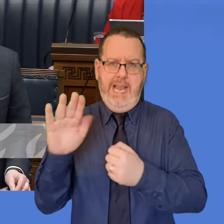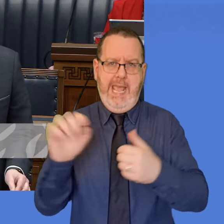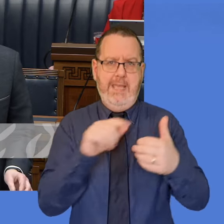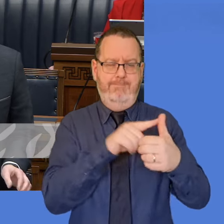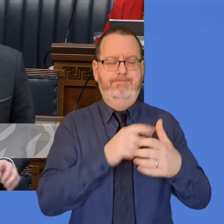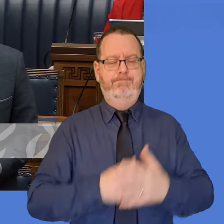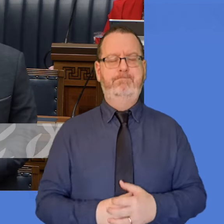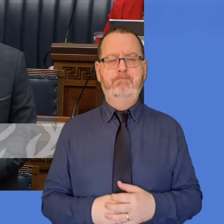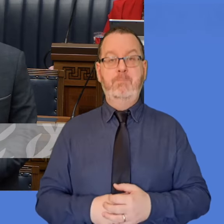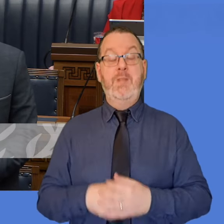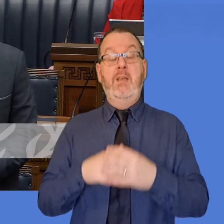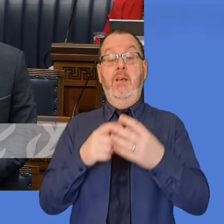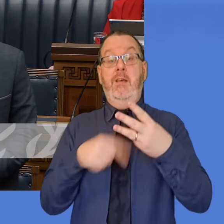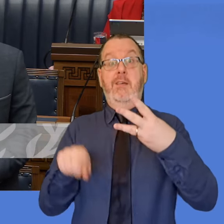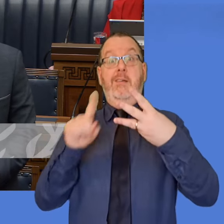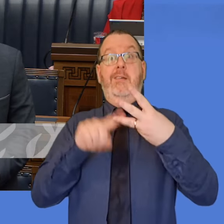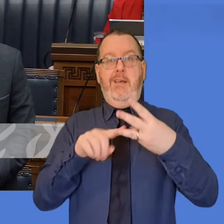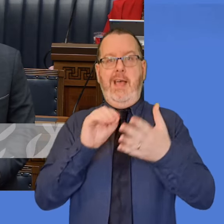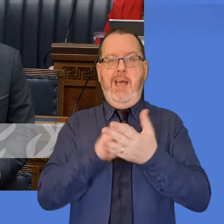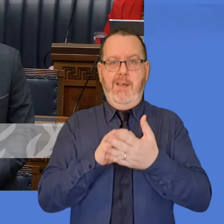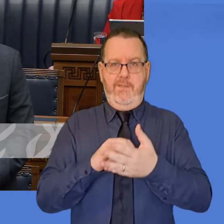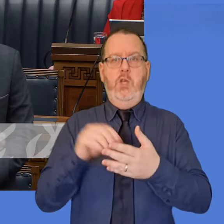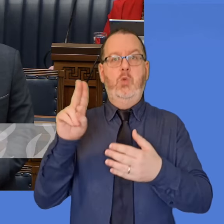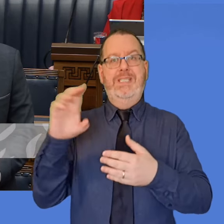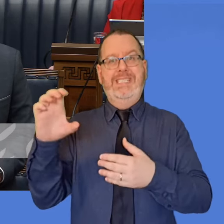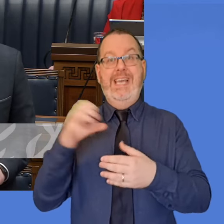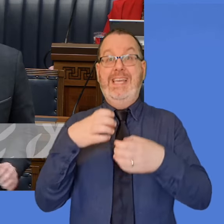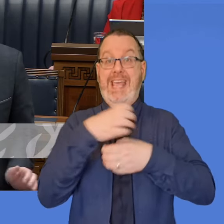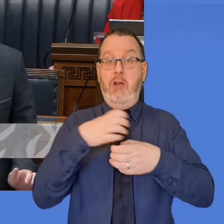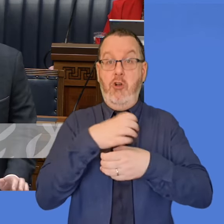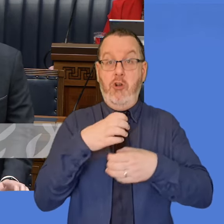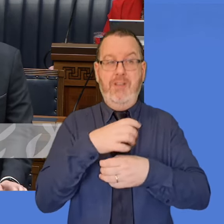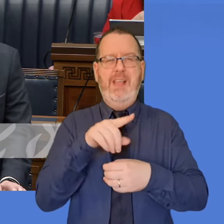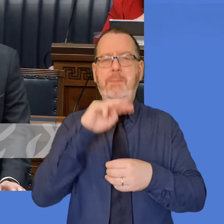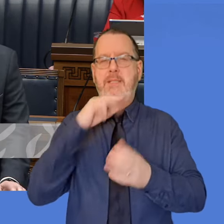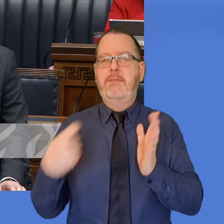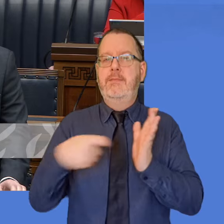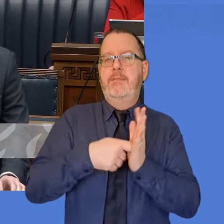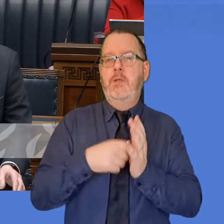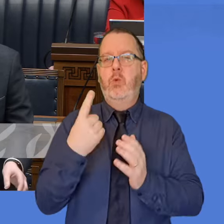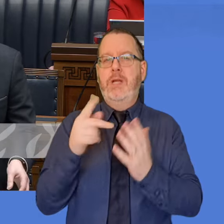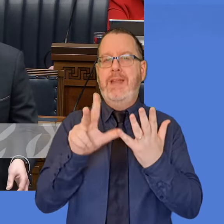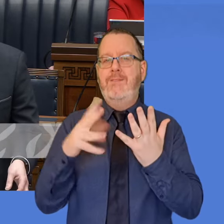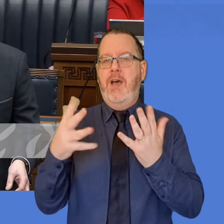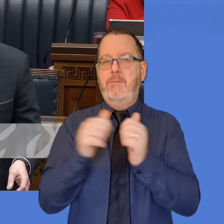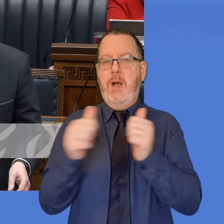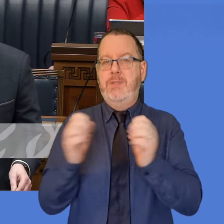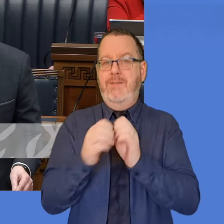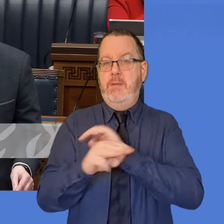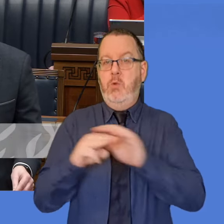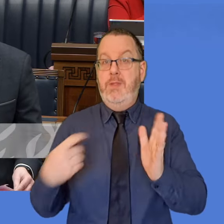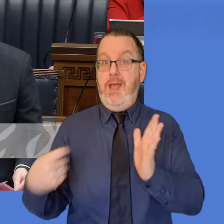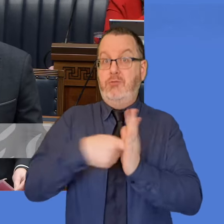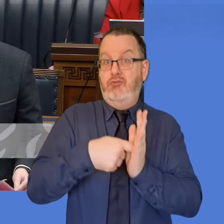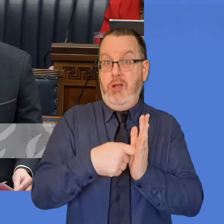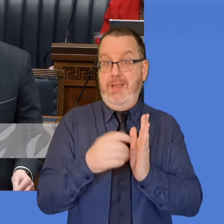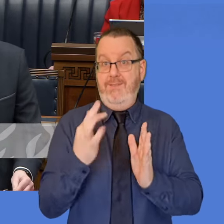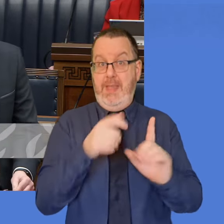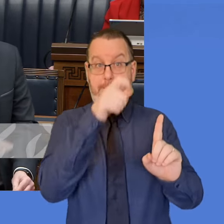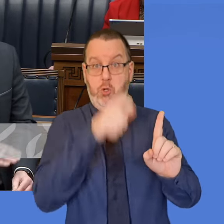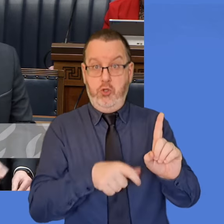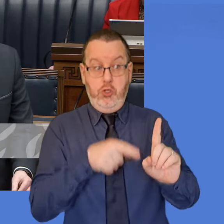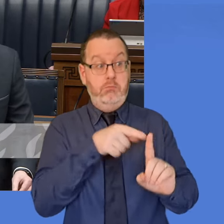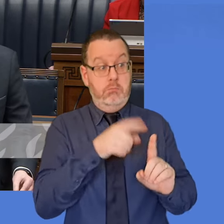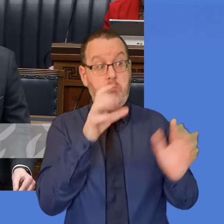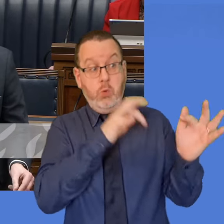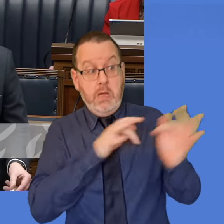As well as that, there is the universal credit carers addition, £185 extra a month if the person tells us